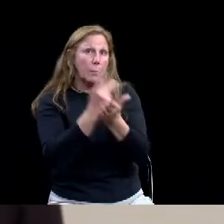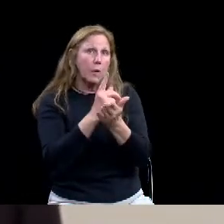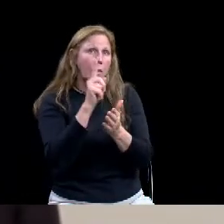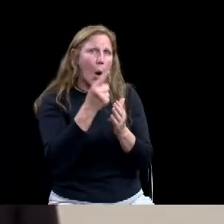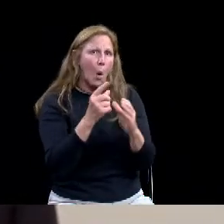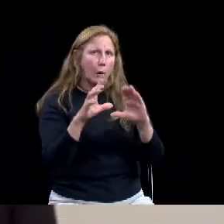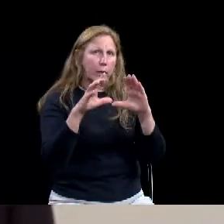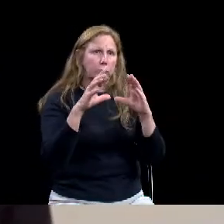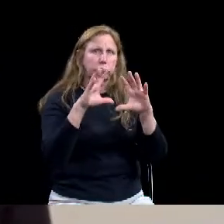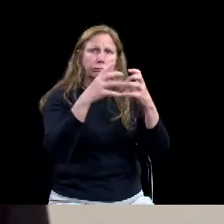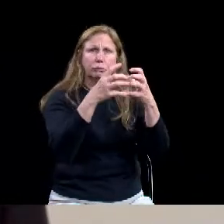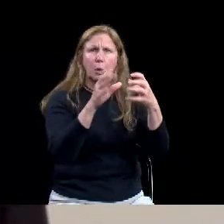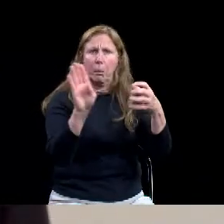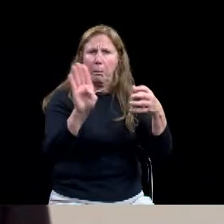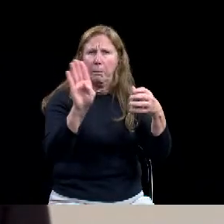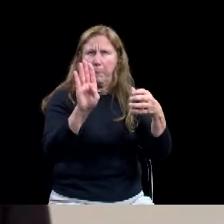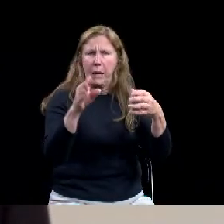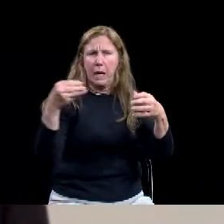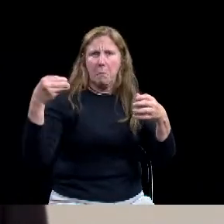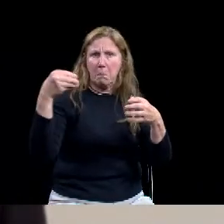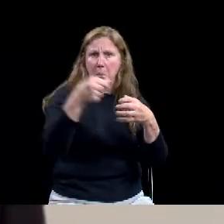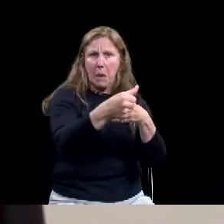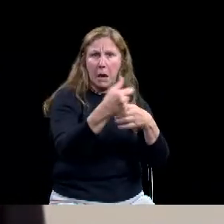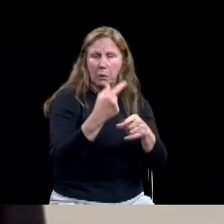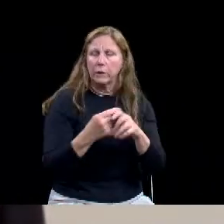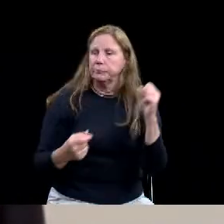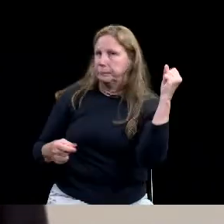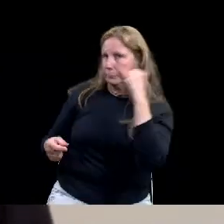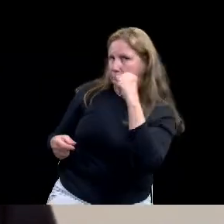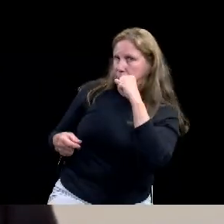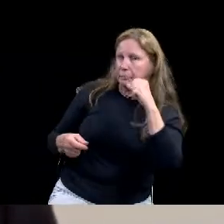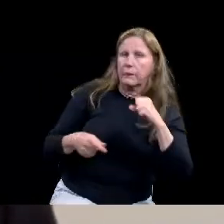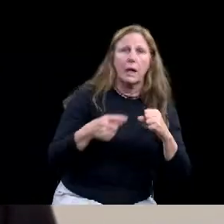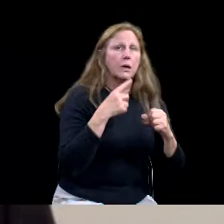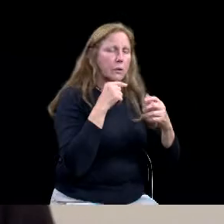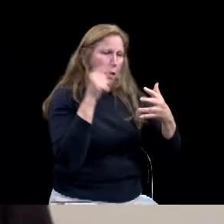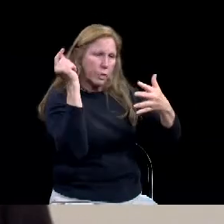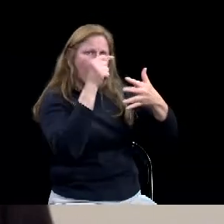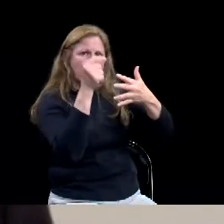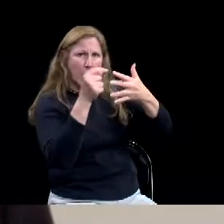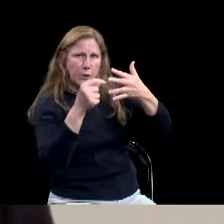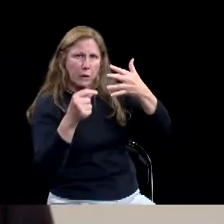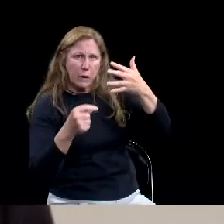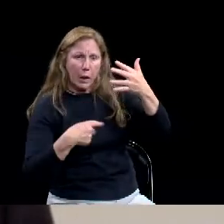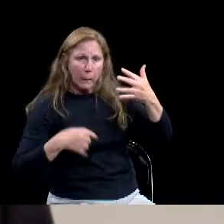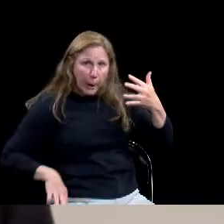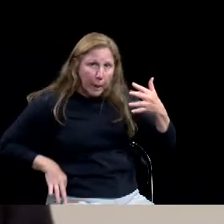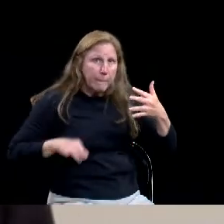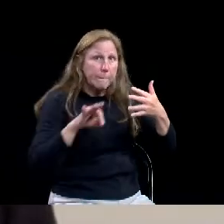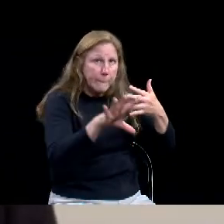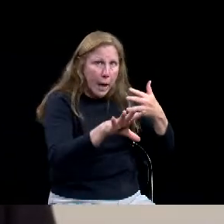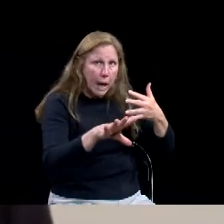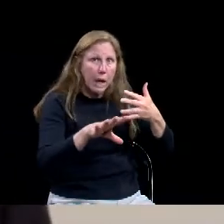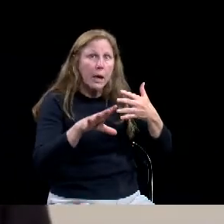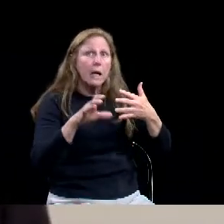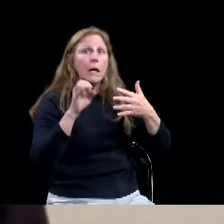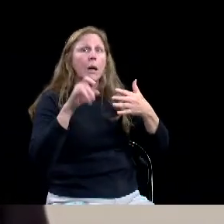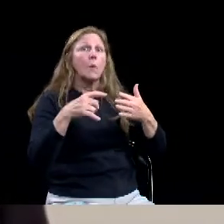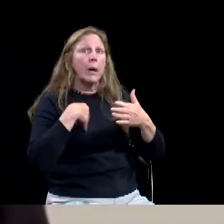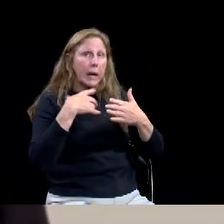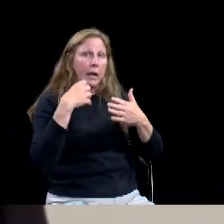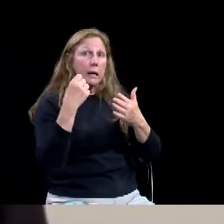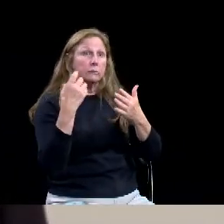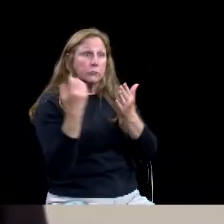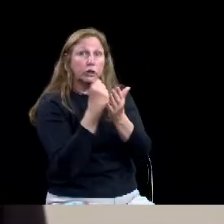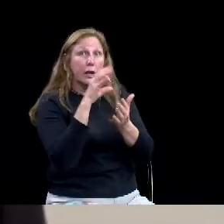opportunities to get more reimbursements. And that's why we are also partnering with a consultant to make sure that we are taking every opportunity